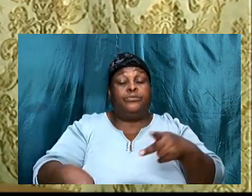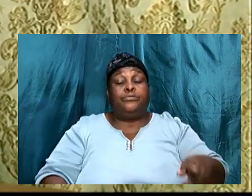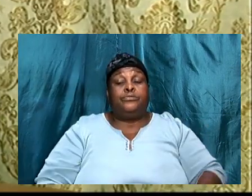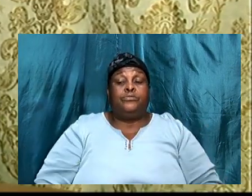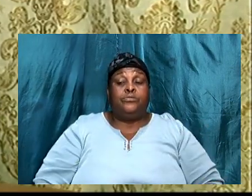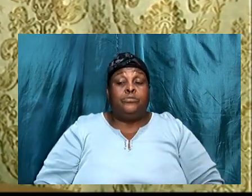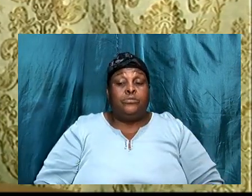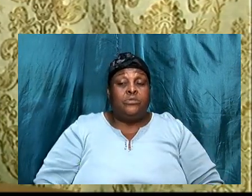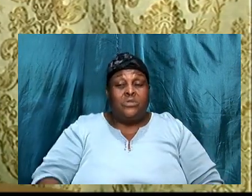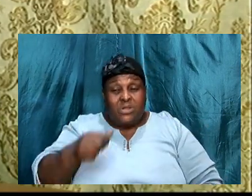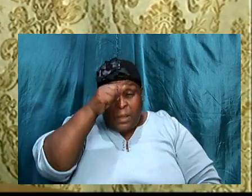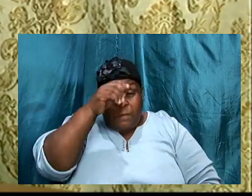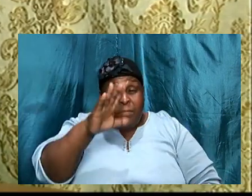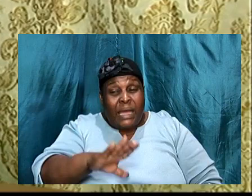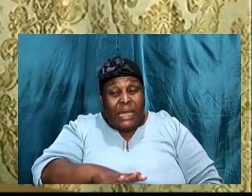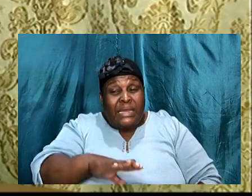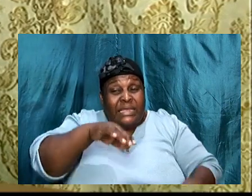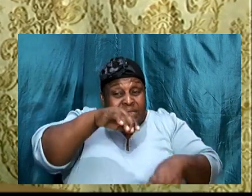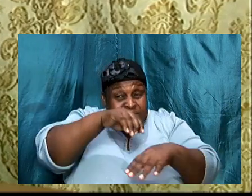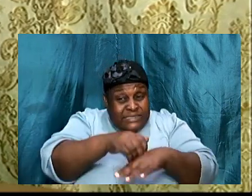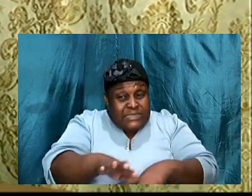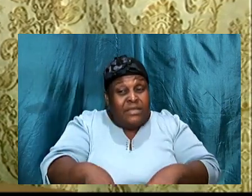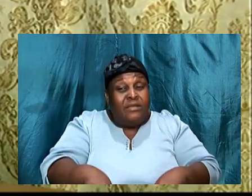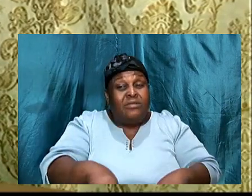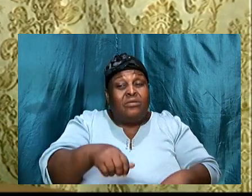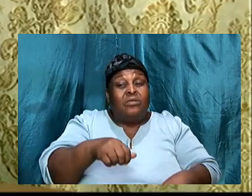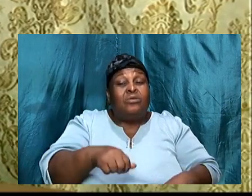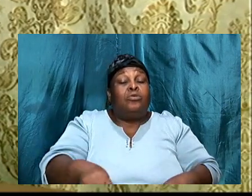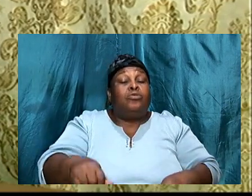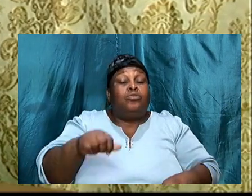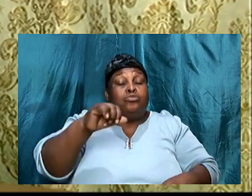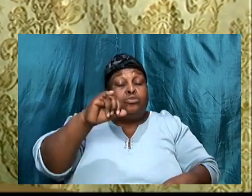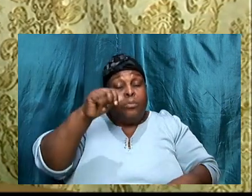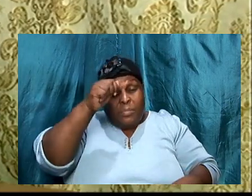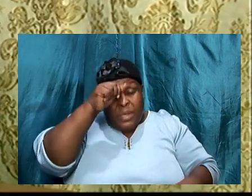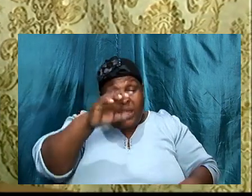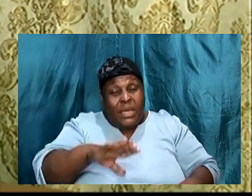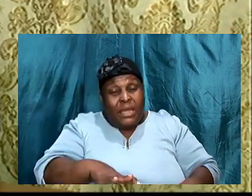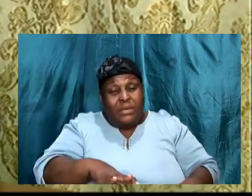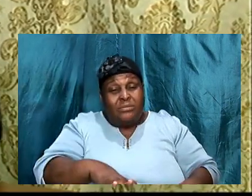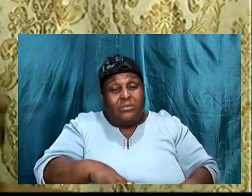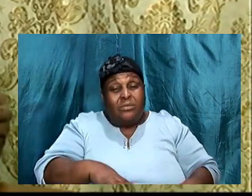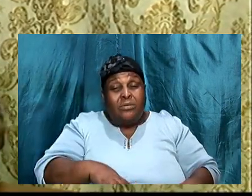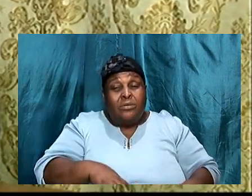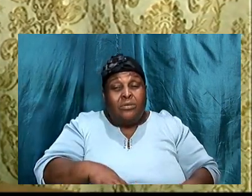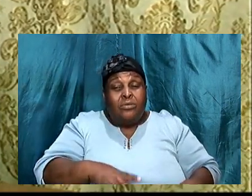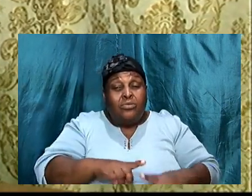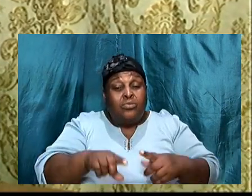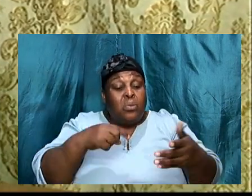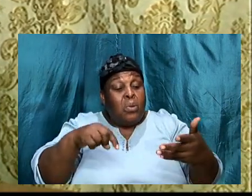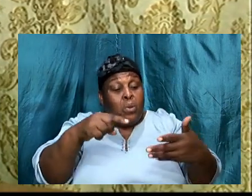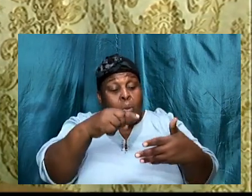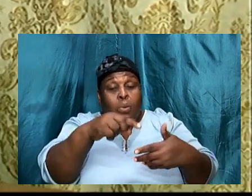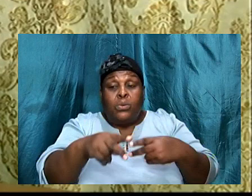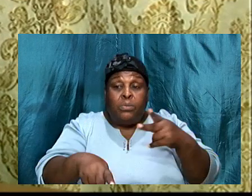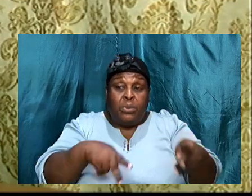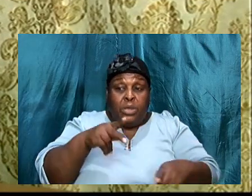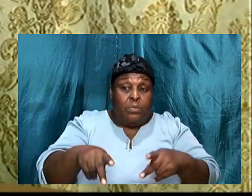Joab, he sent Joab, to go take a census, Joab did not count all of the folks, you know,